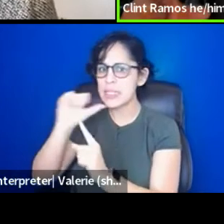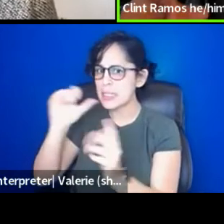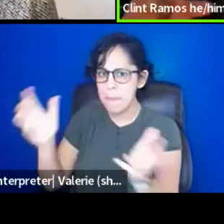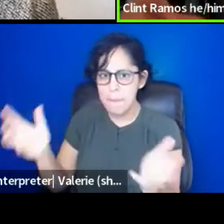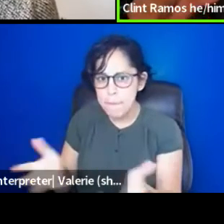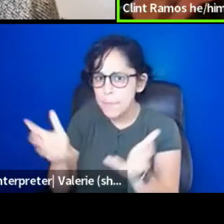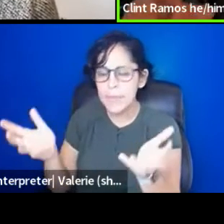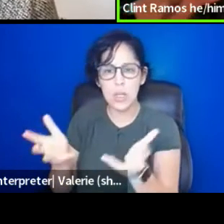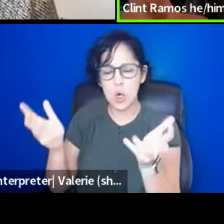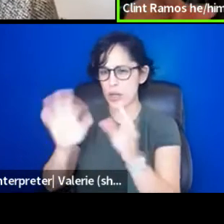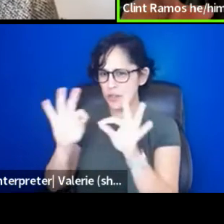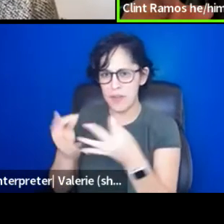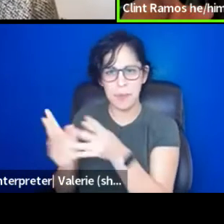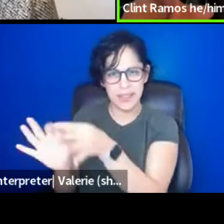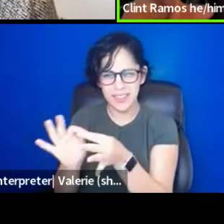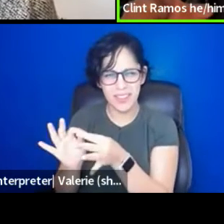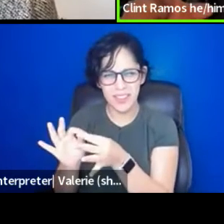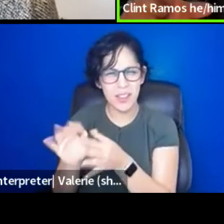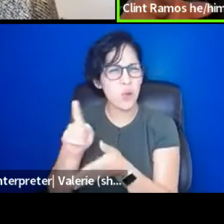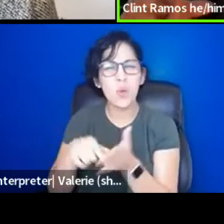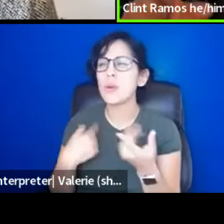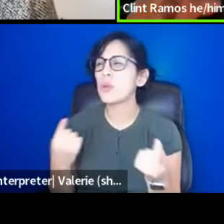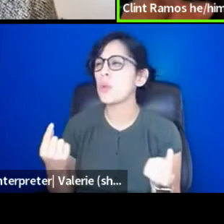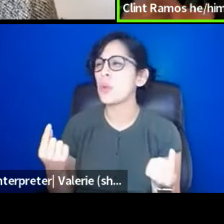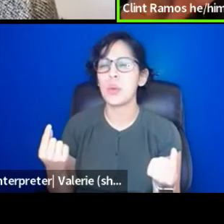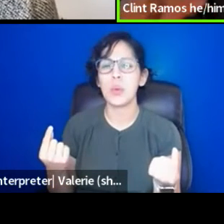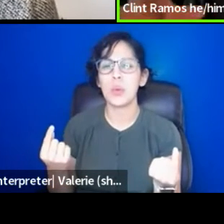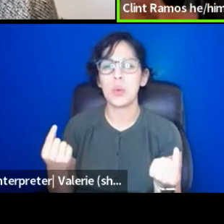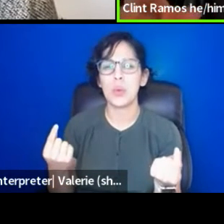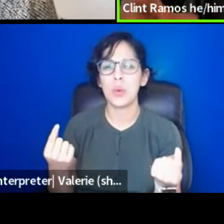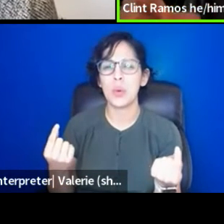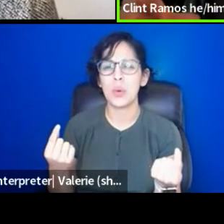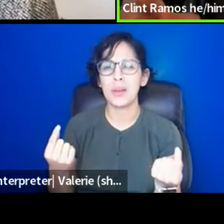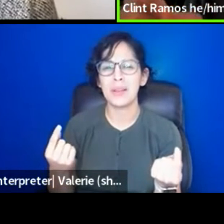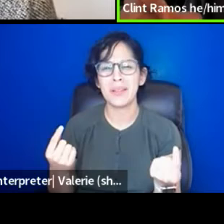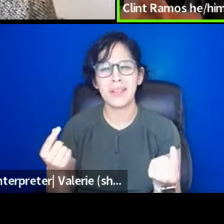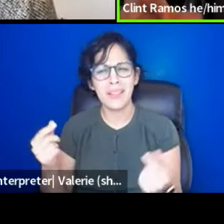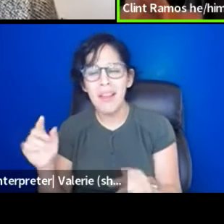then what are we actually doing? It is not benign.